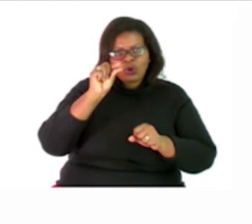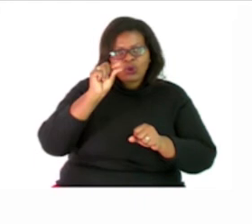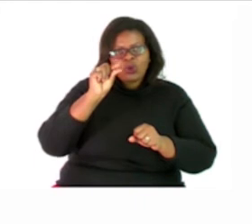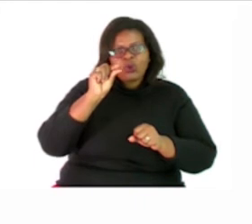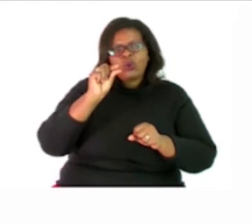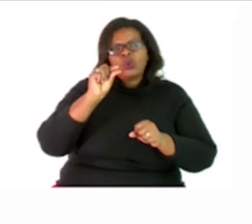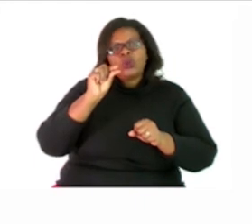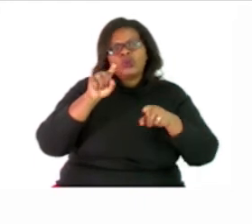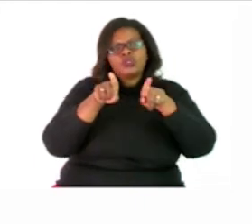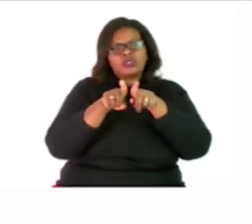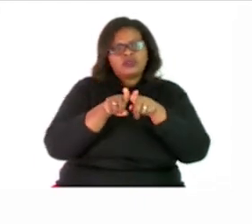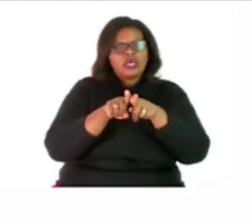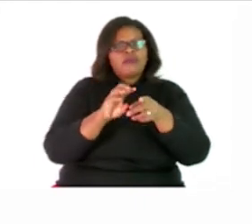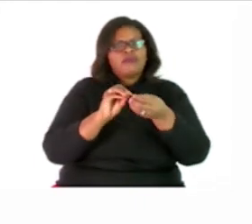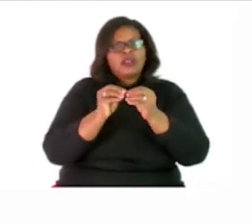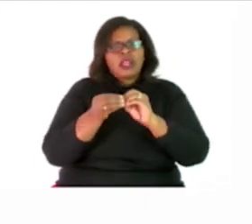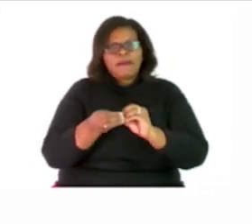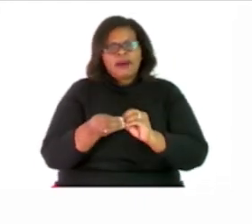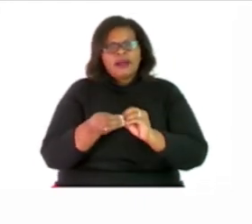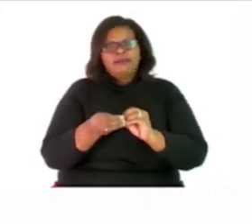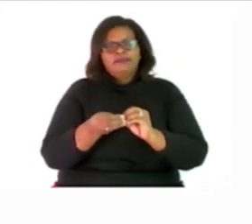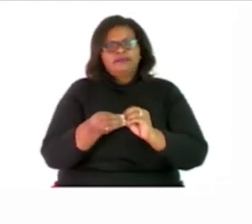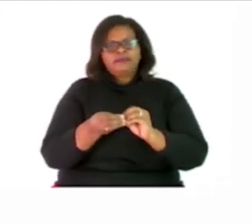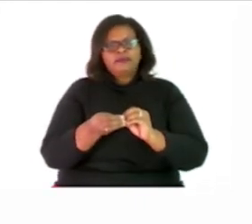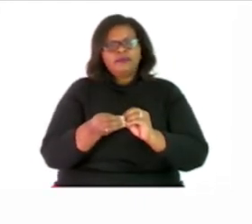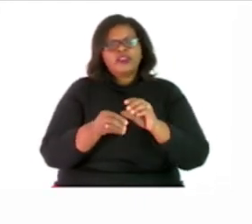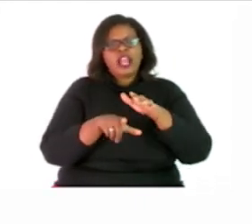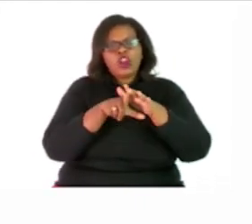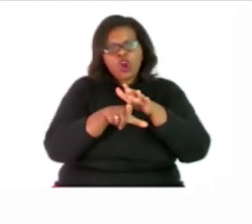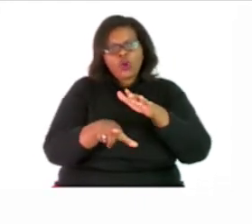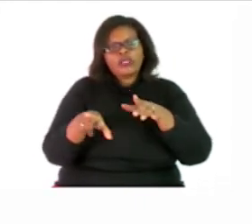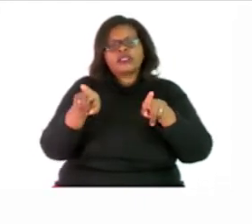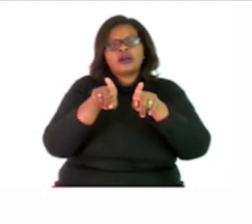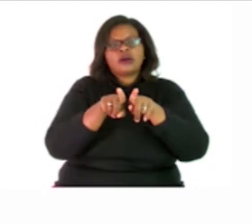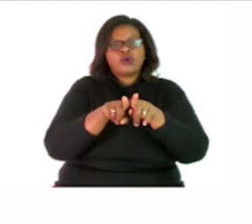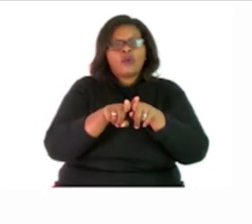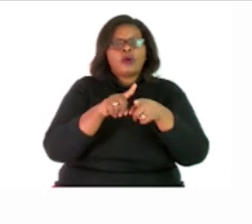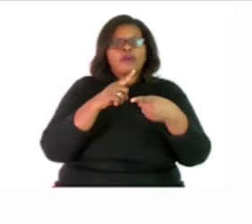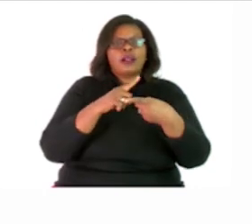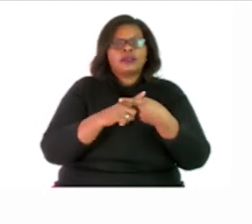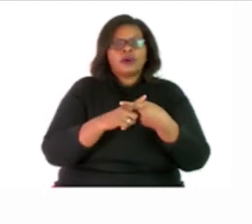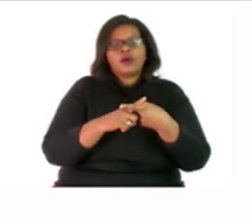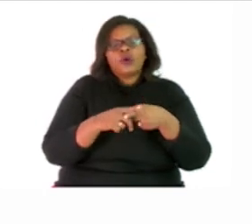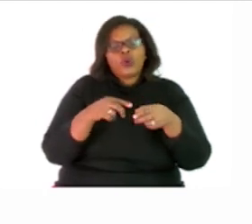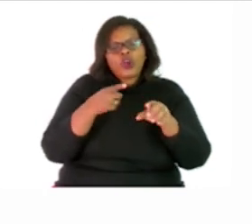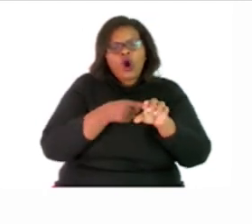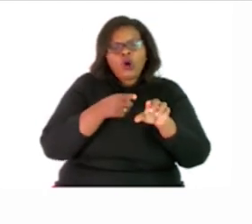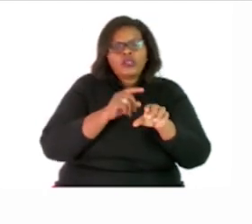a full word but we abbreviate that and we write it as